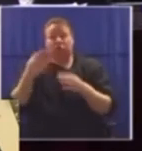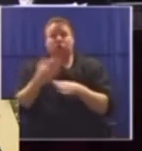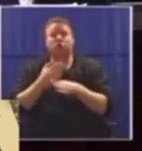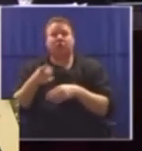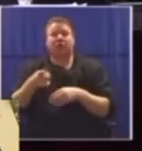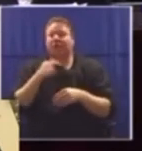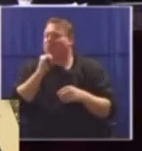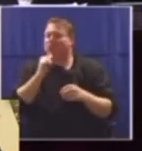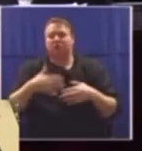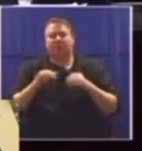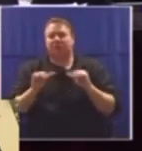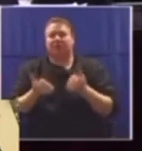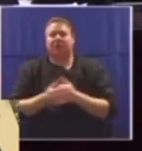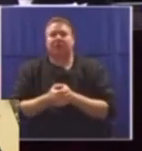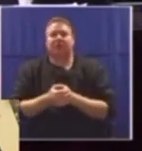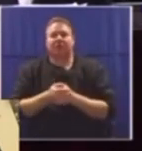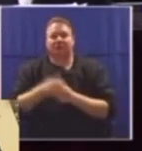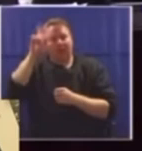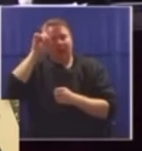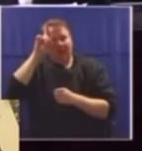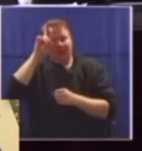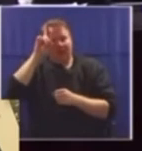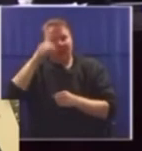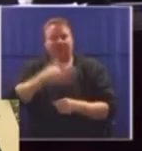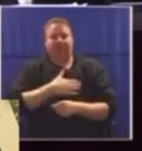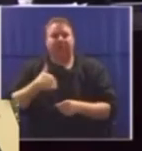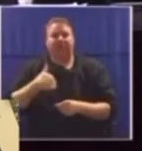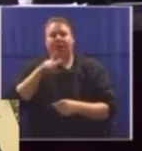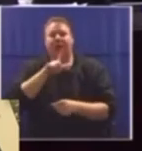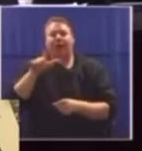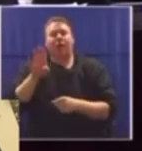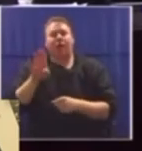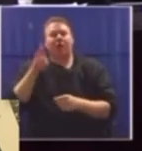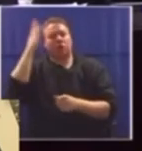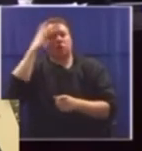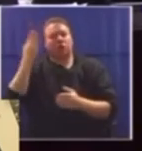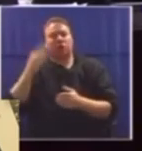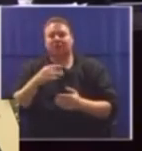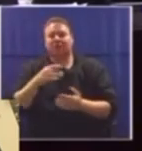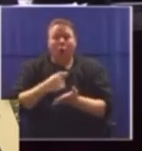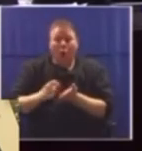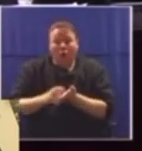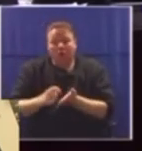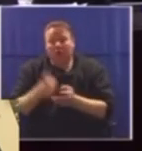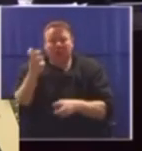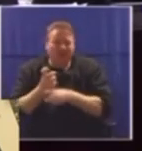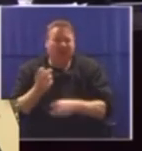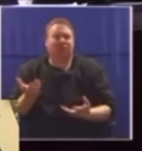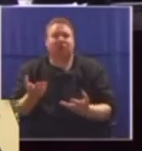thrive. Black female LLB graduates are struggling to secure articles and even privileges.